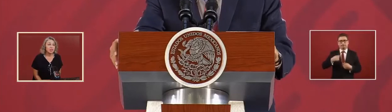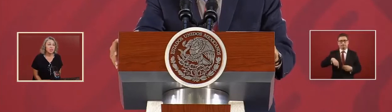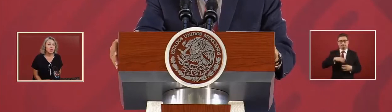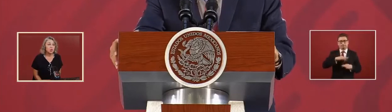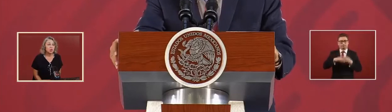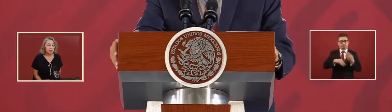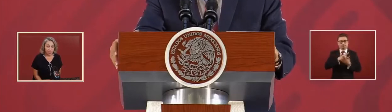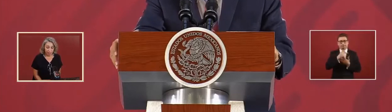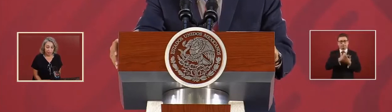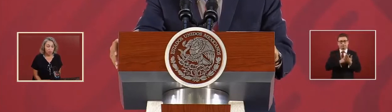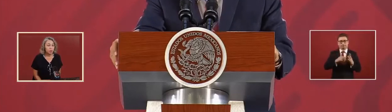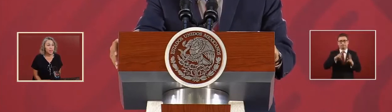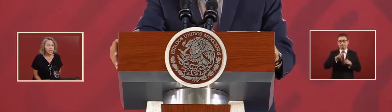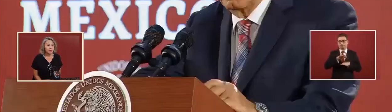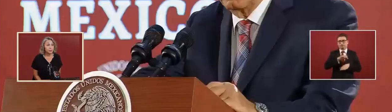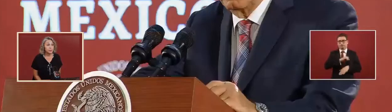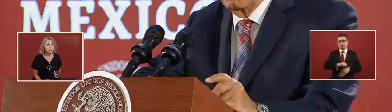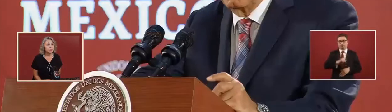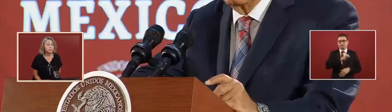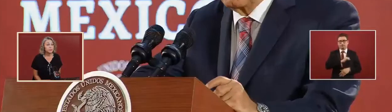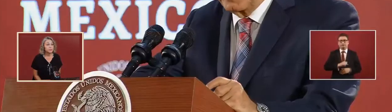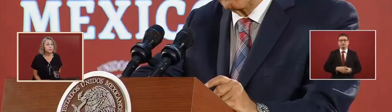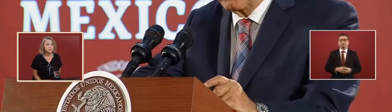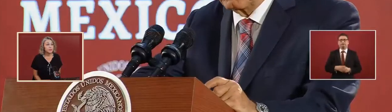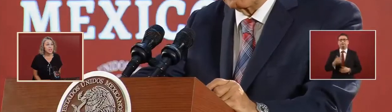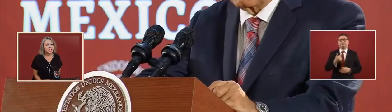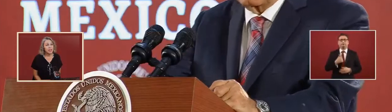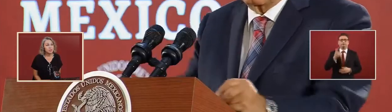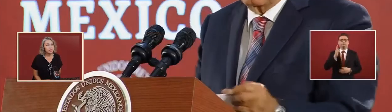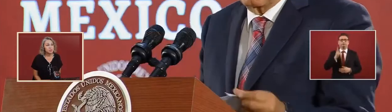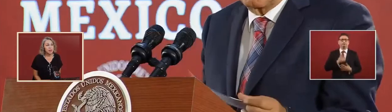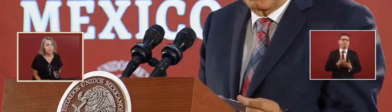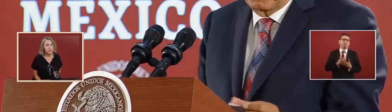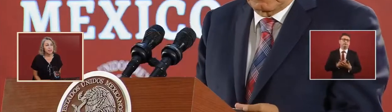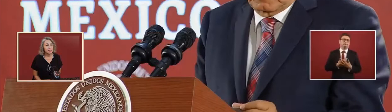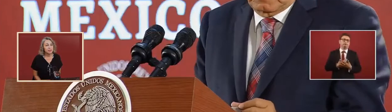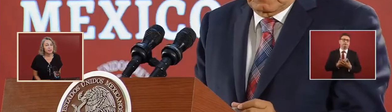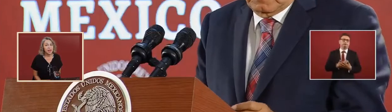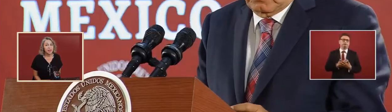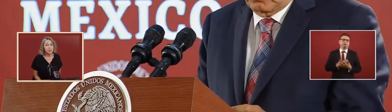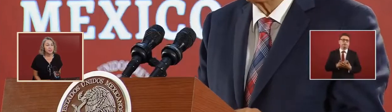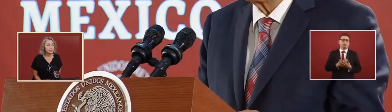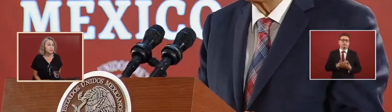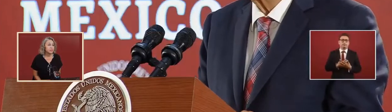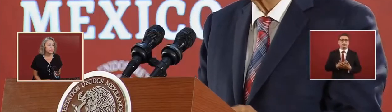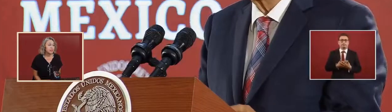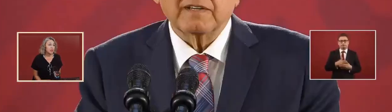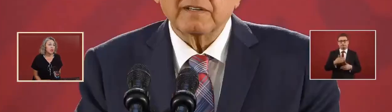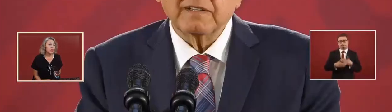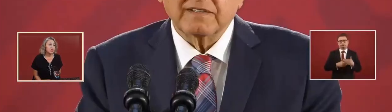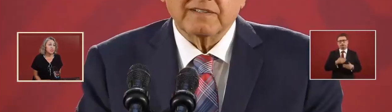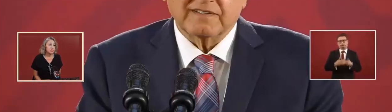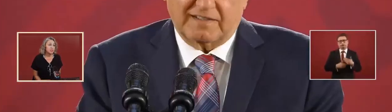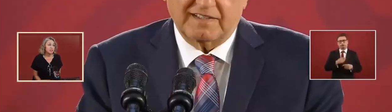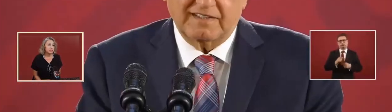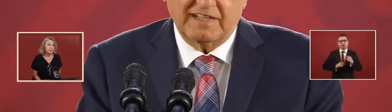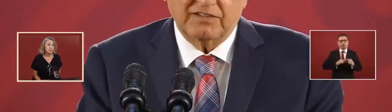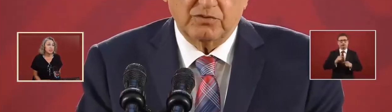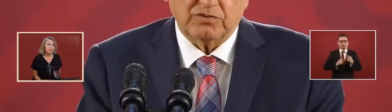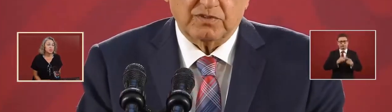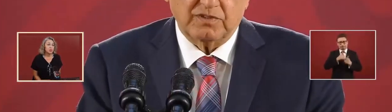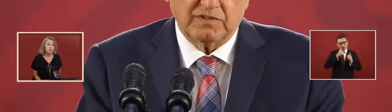and I am expecting that all these things will be attended to